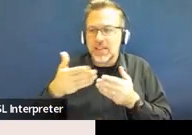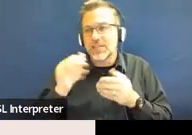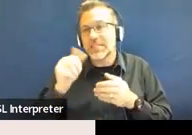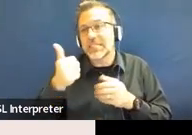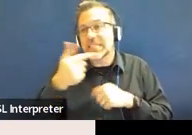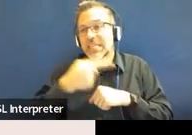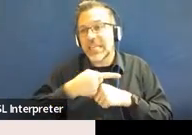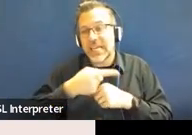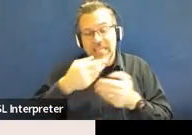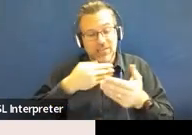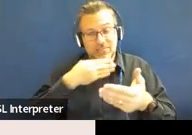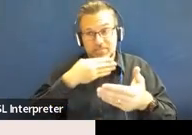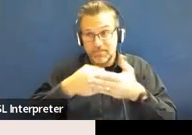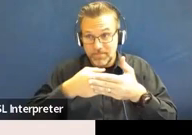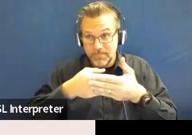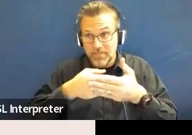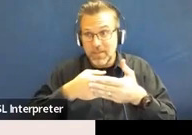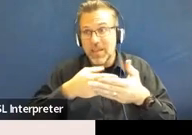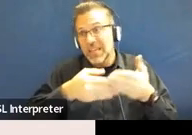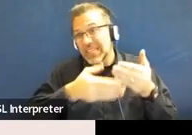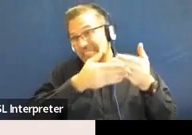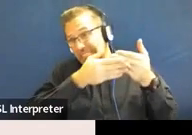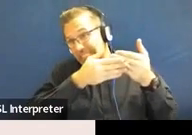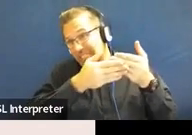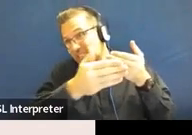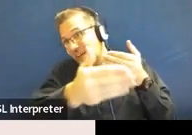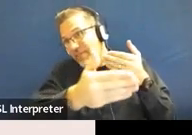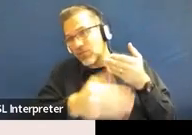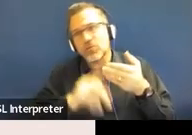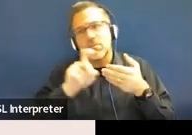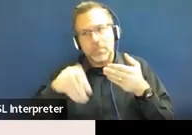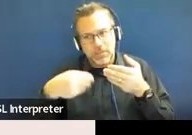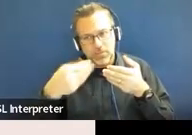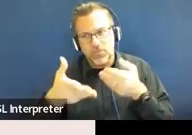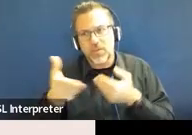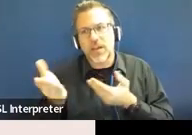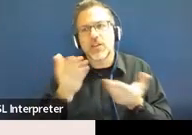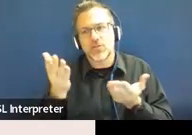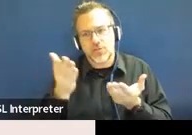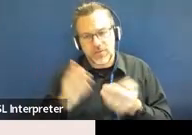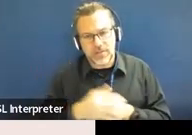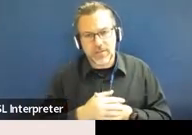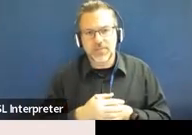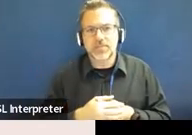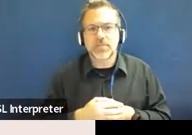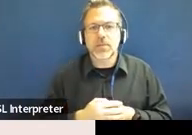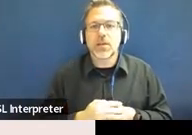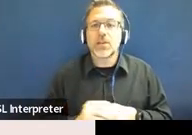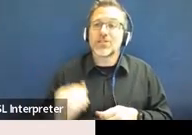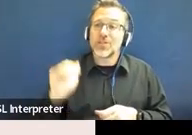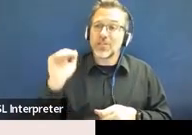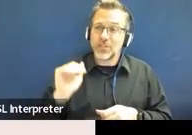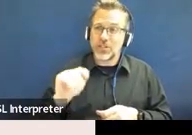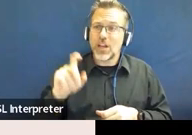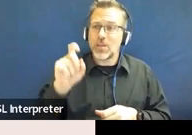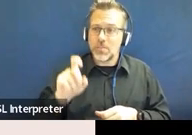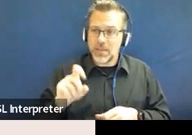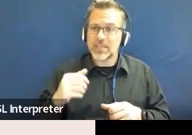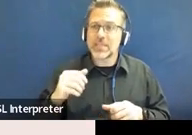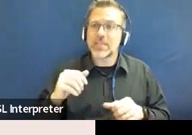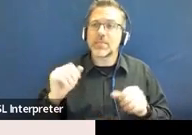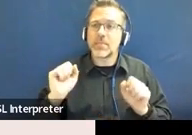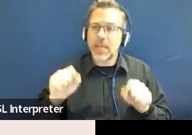want to take a look at your education services because you want to make sure that the child has the opportunity to continue participating